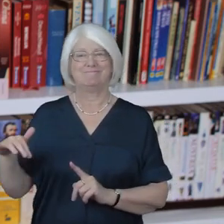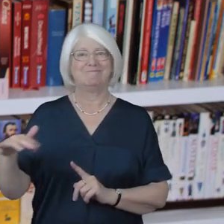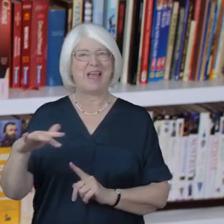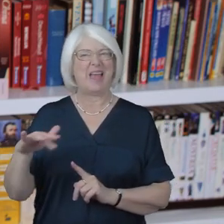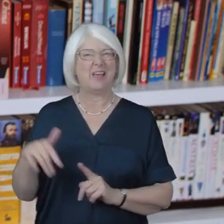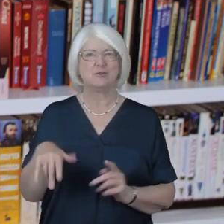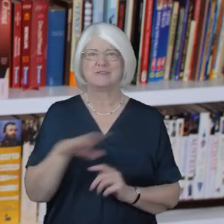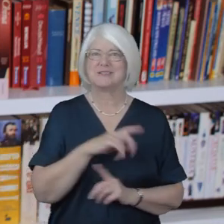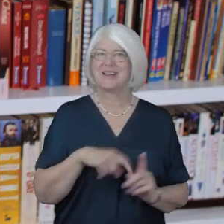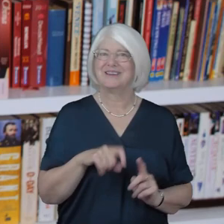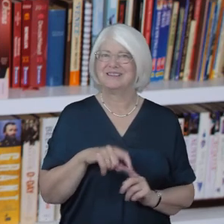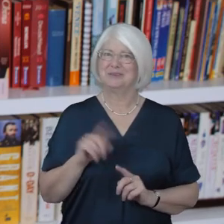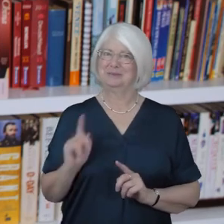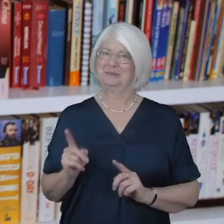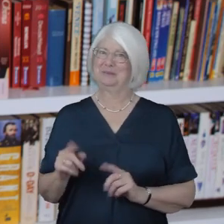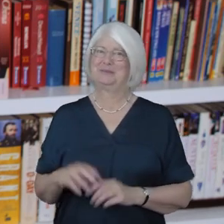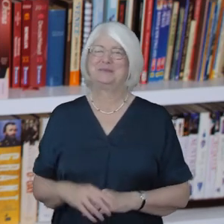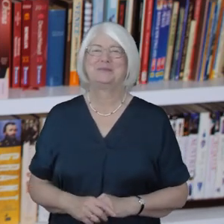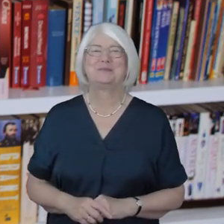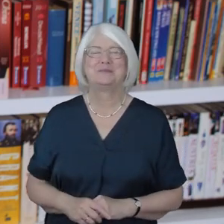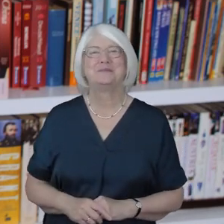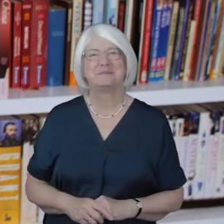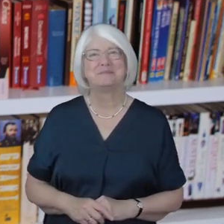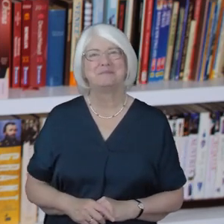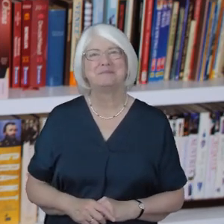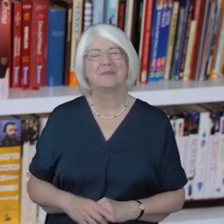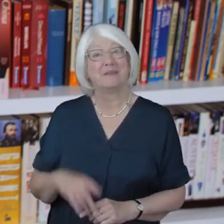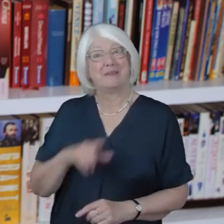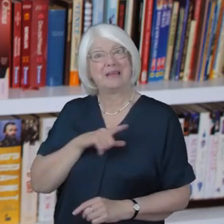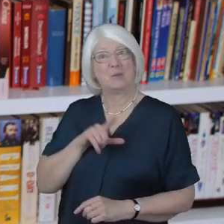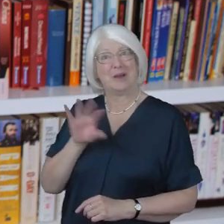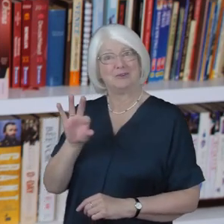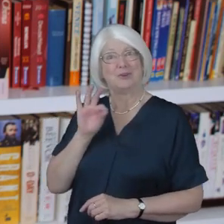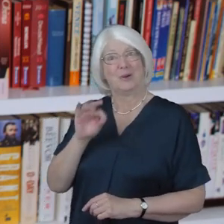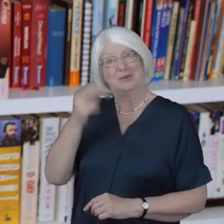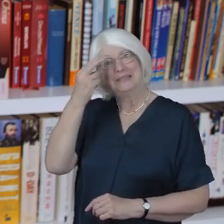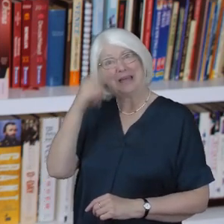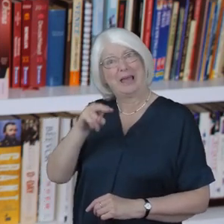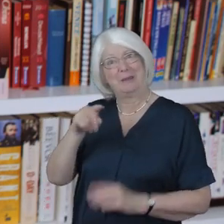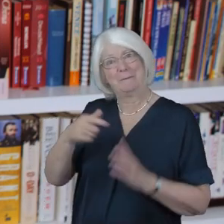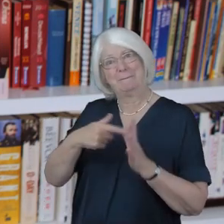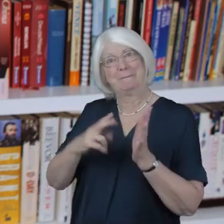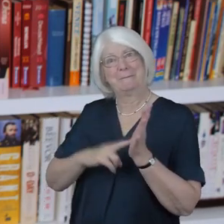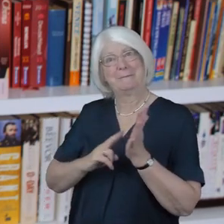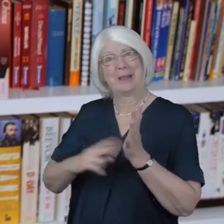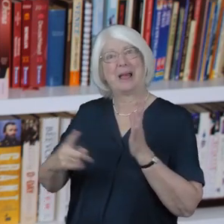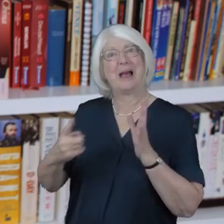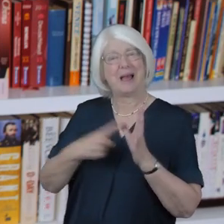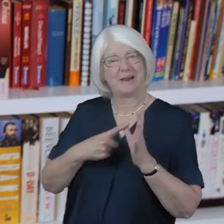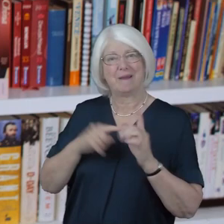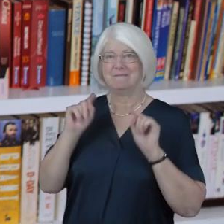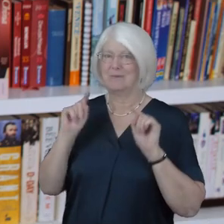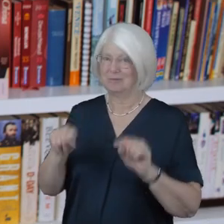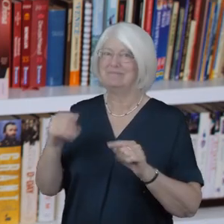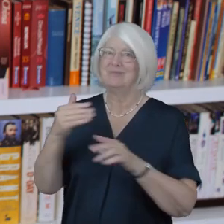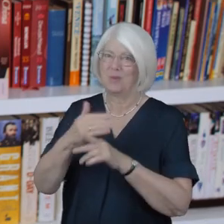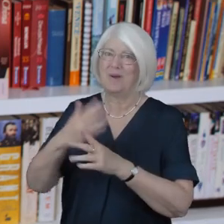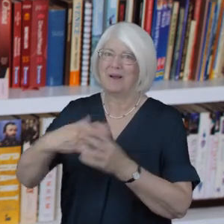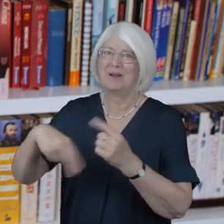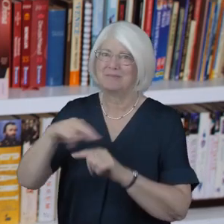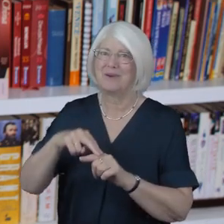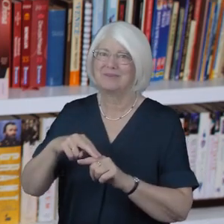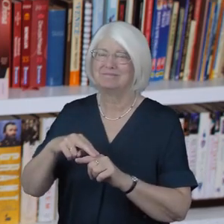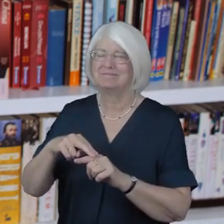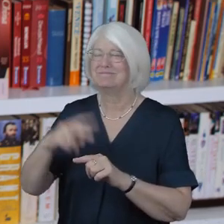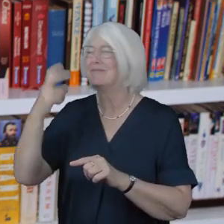society no wonder we picked the name Anna for this work among older people and their carers who